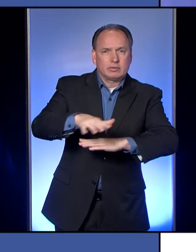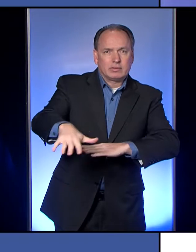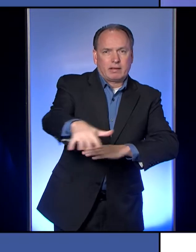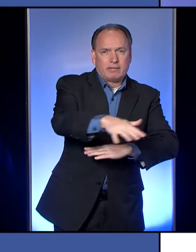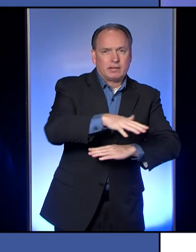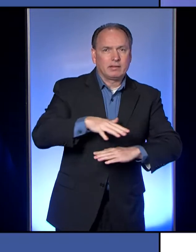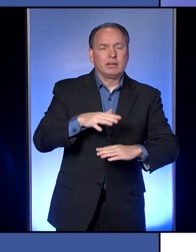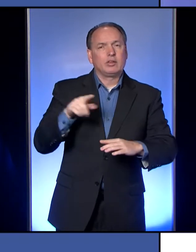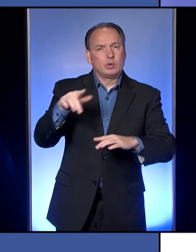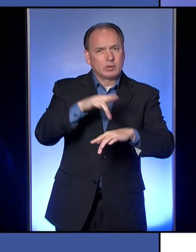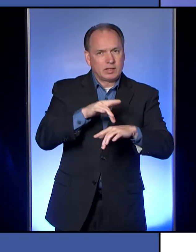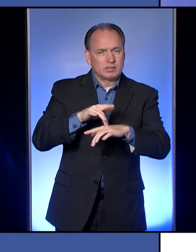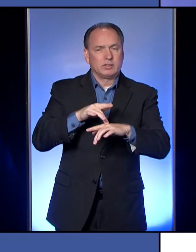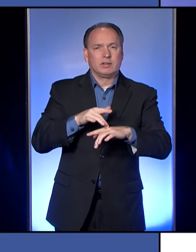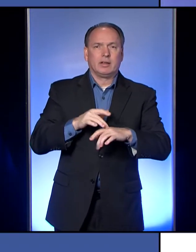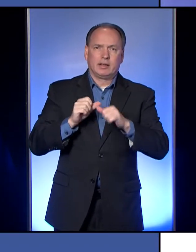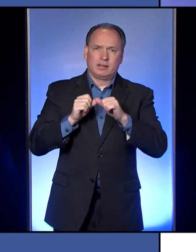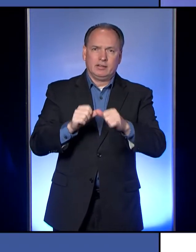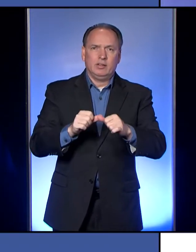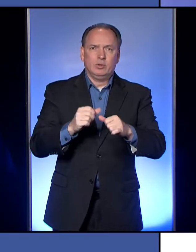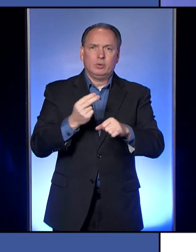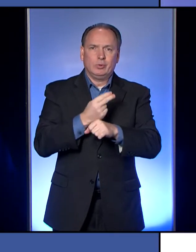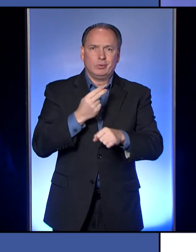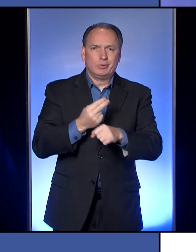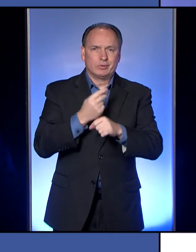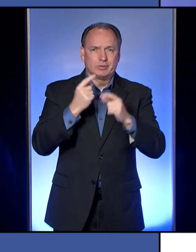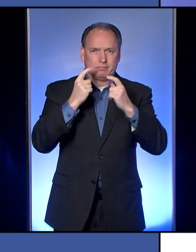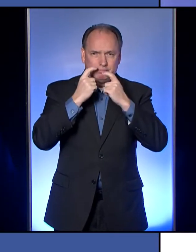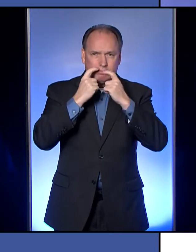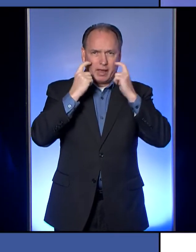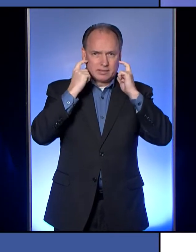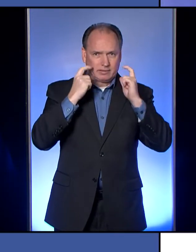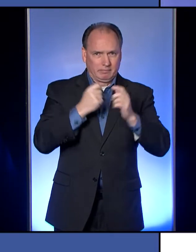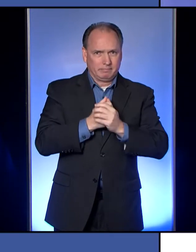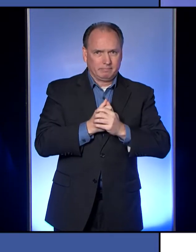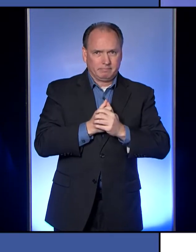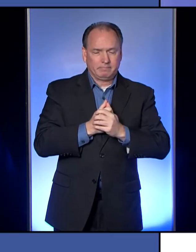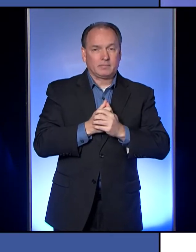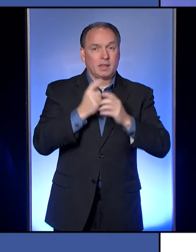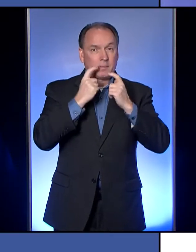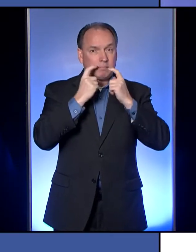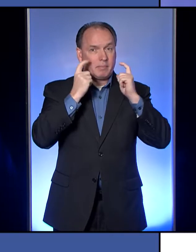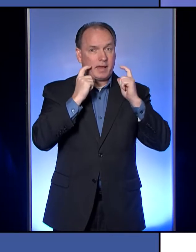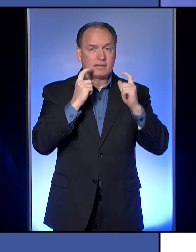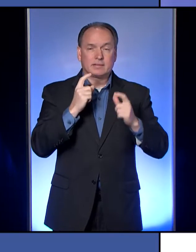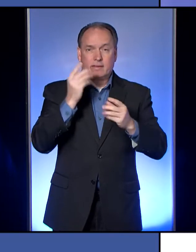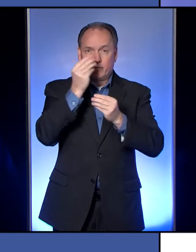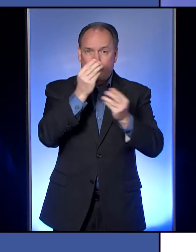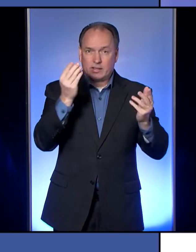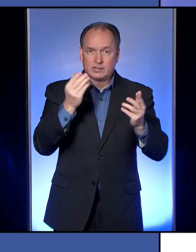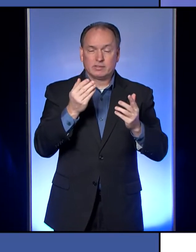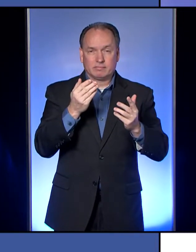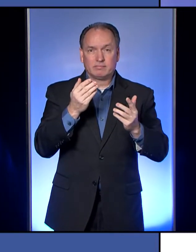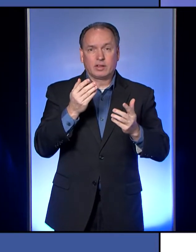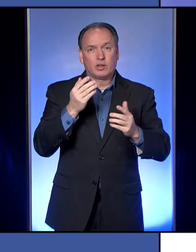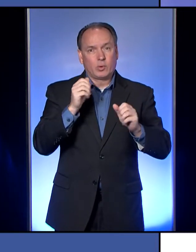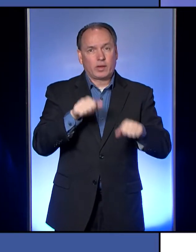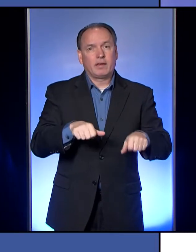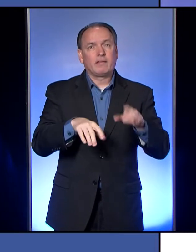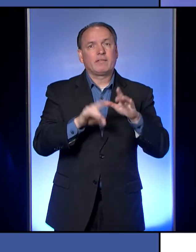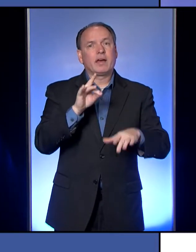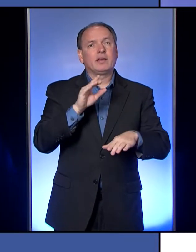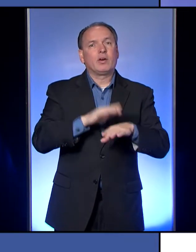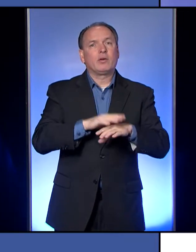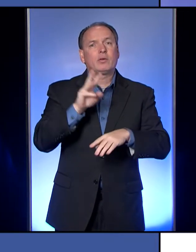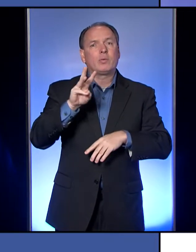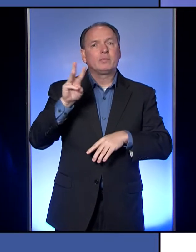And continue to wear a mask. You can find information about masks under resources at the COVID-19 page of